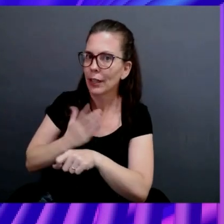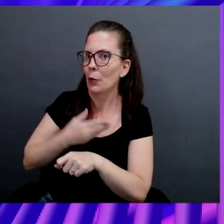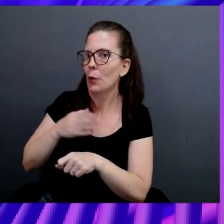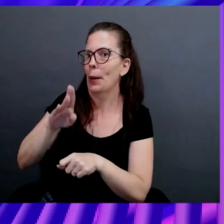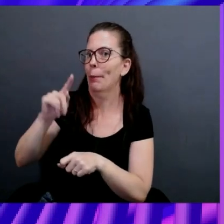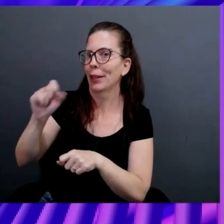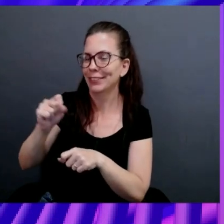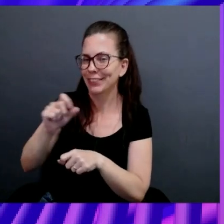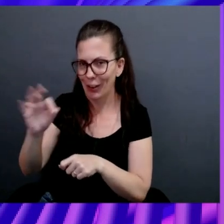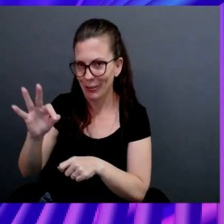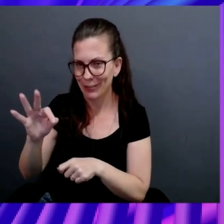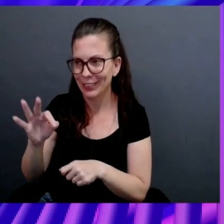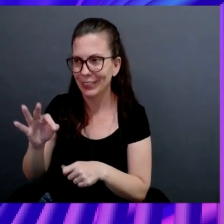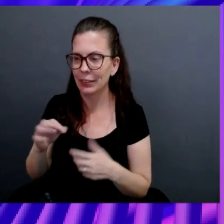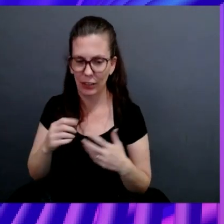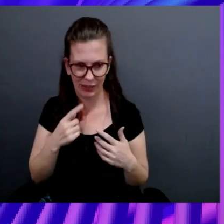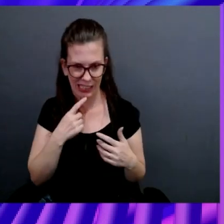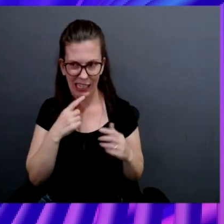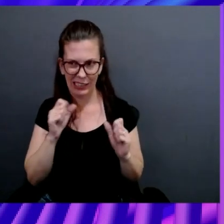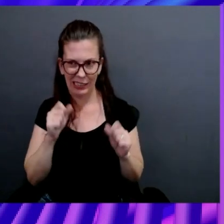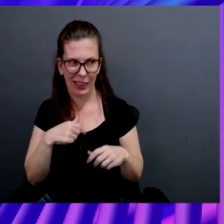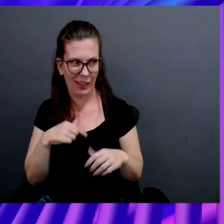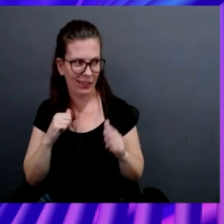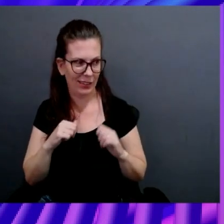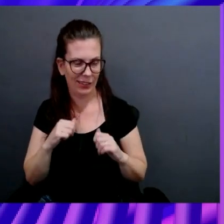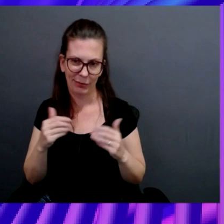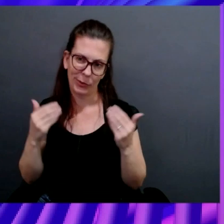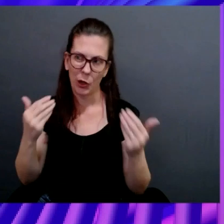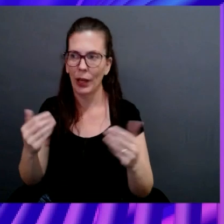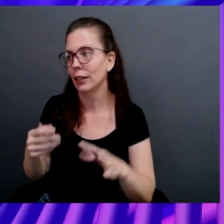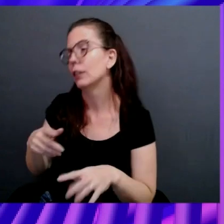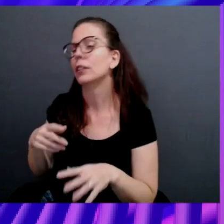I was like, can I say that? Sure. I think you can say that.